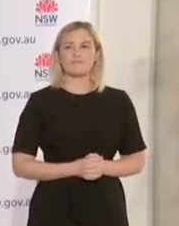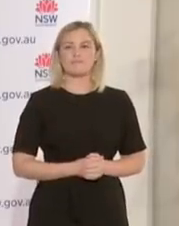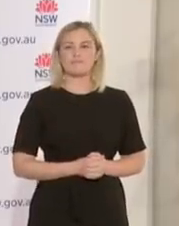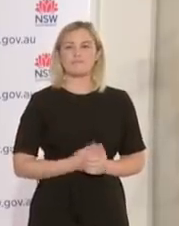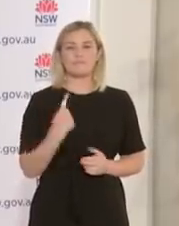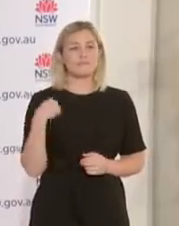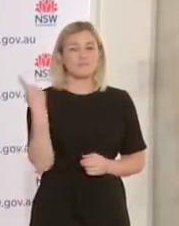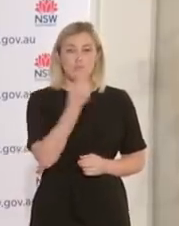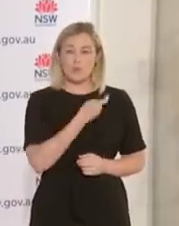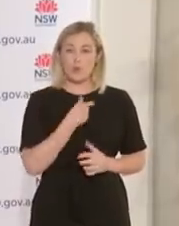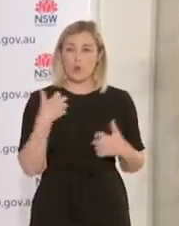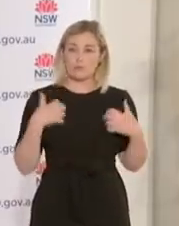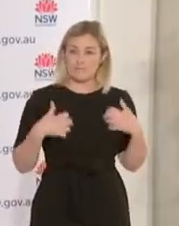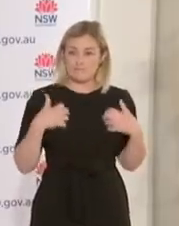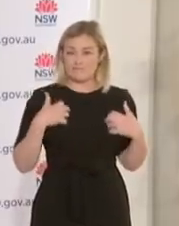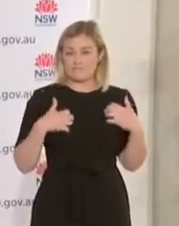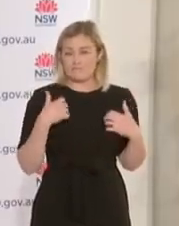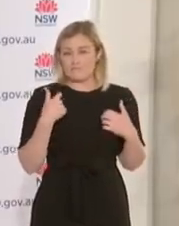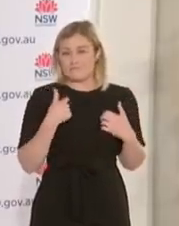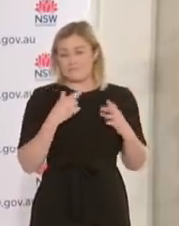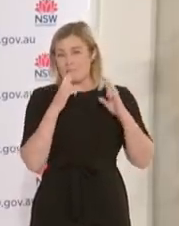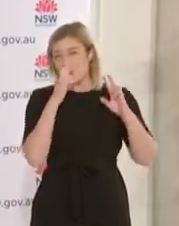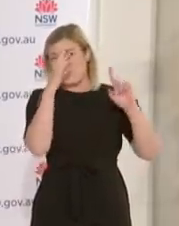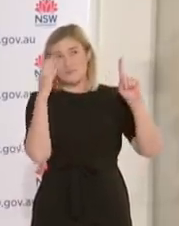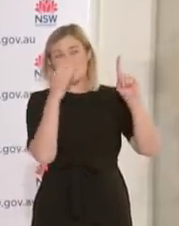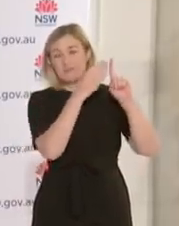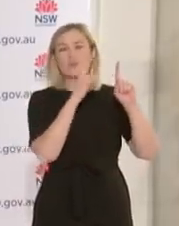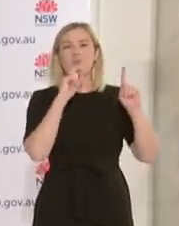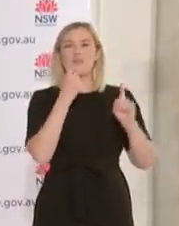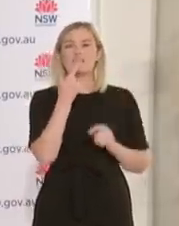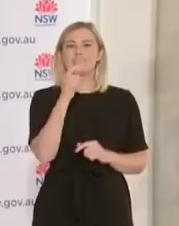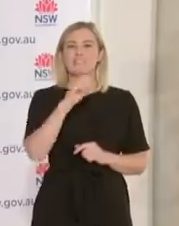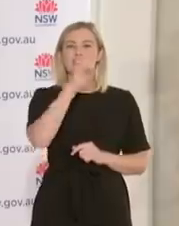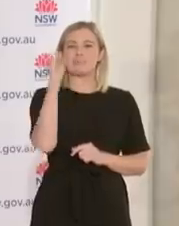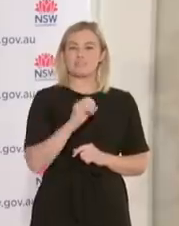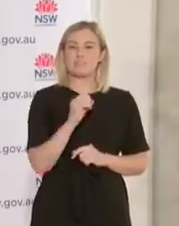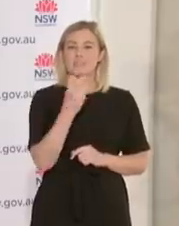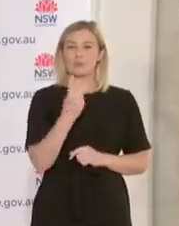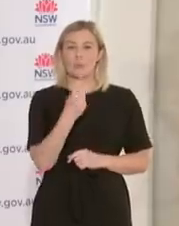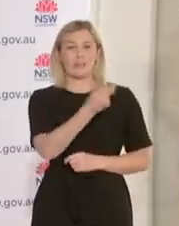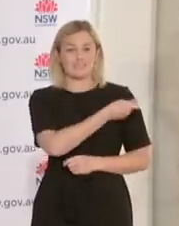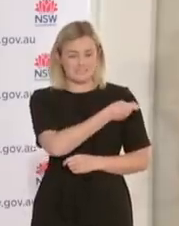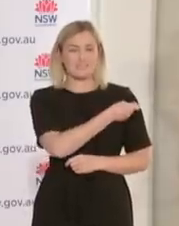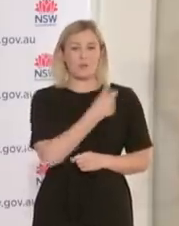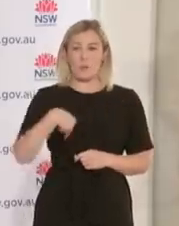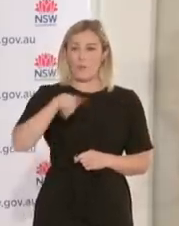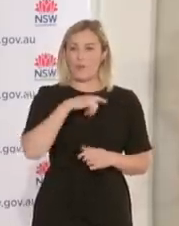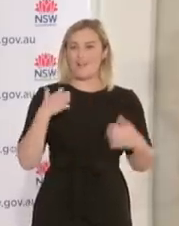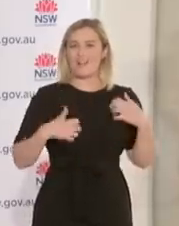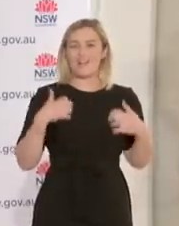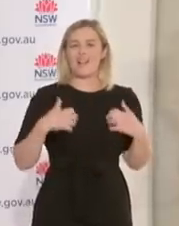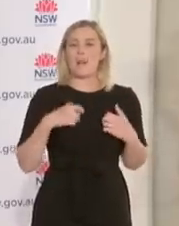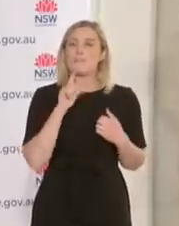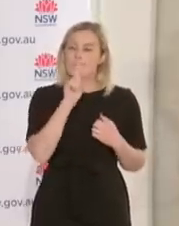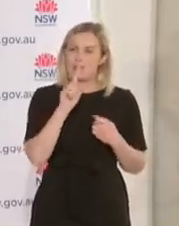much better life much better freedoms at 70% double dose we can't afford to let our guard down. We can't afford